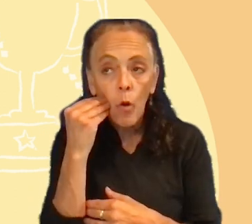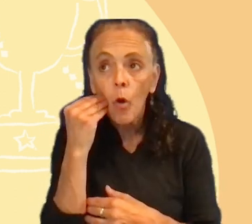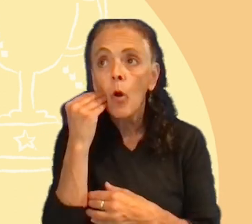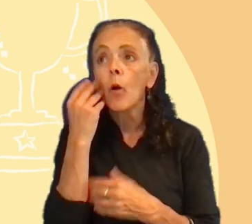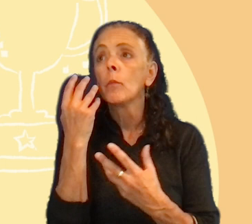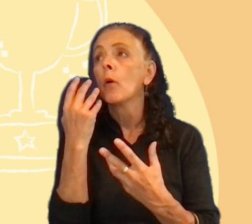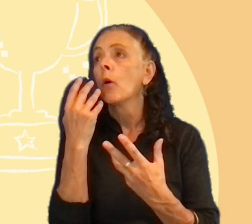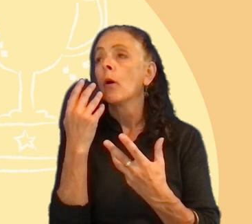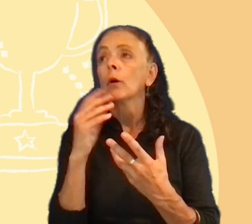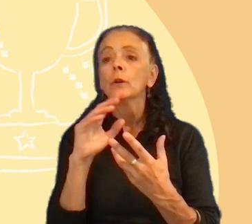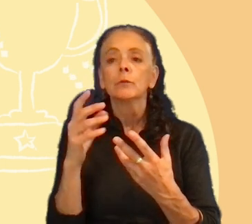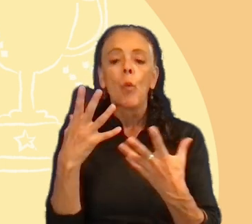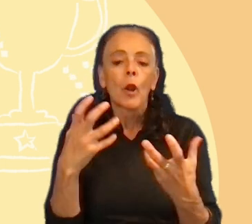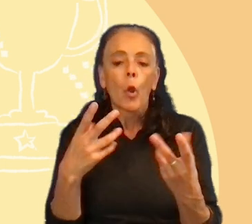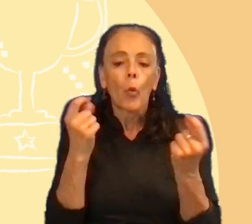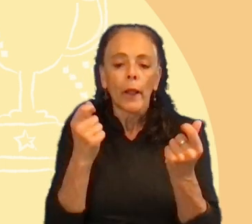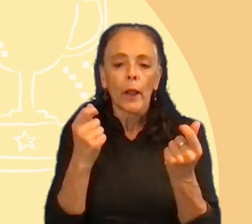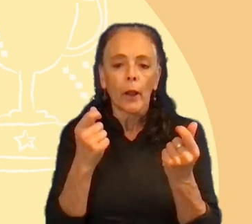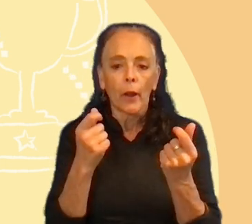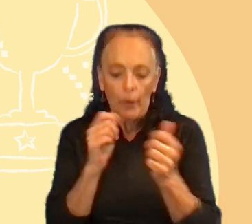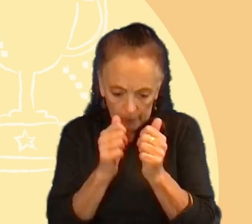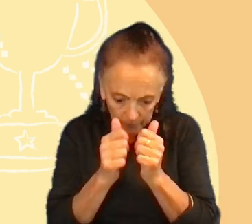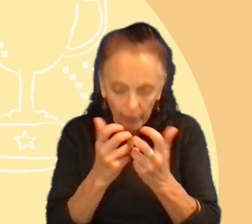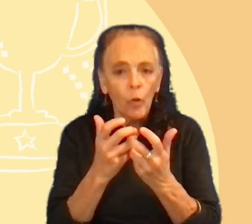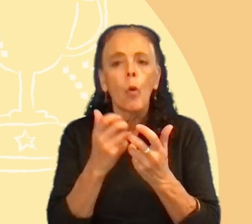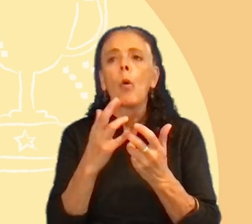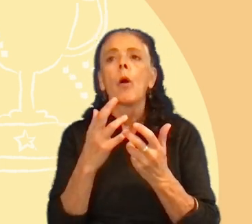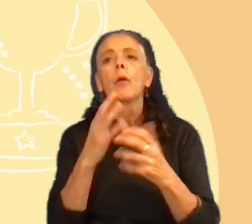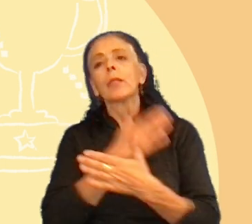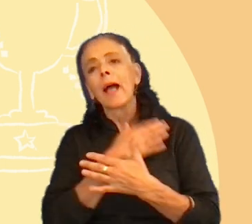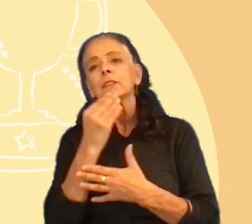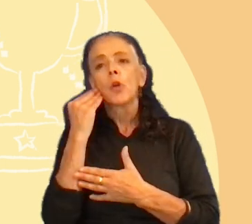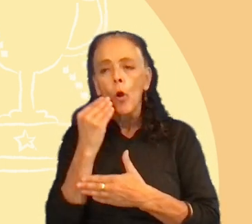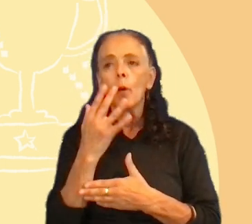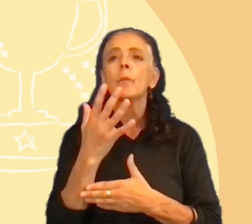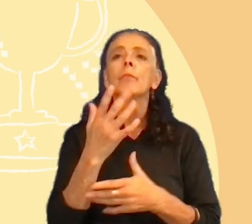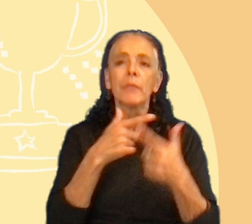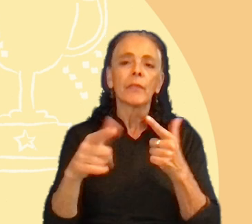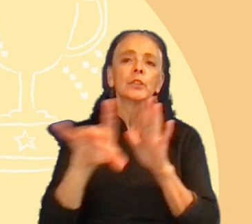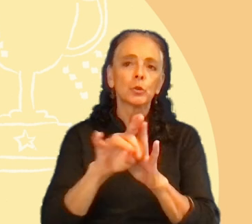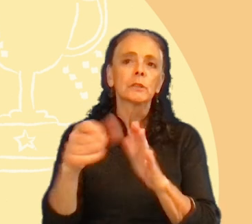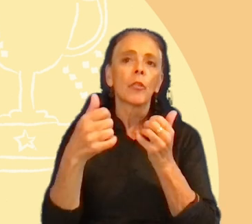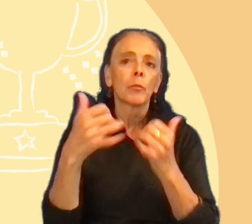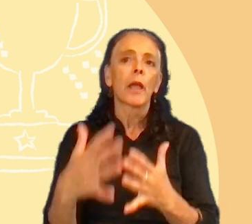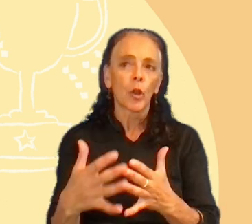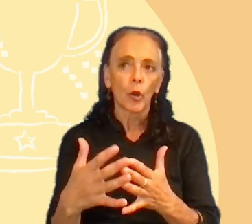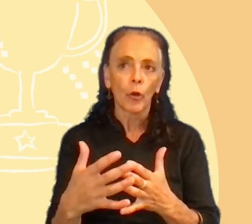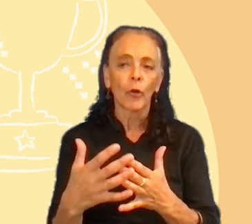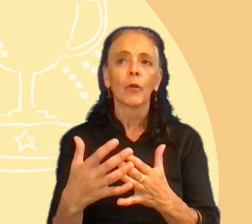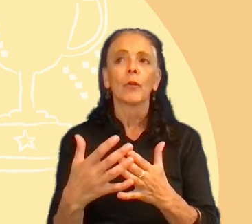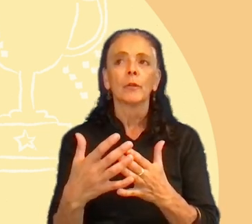just want to a quick match or they are relaxed at home. They want to play the against other players. So this is something that we